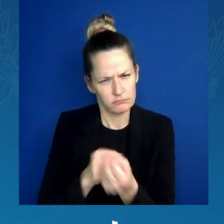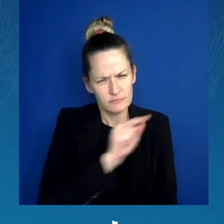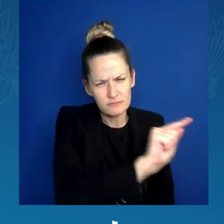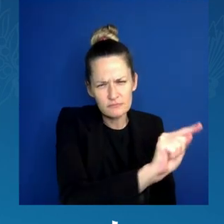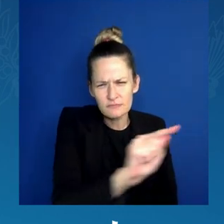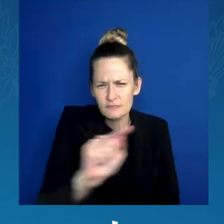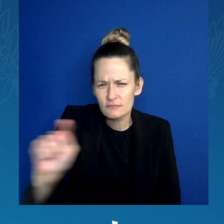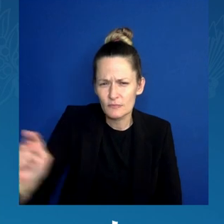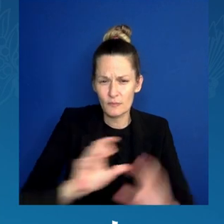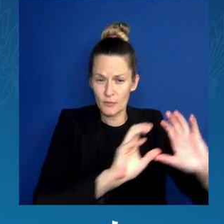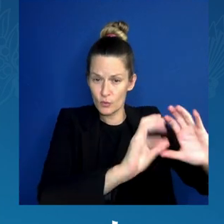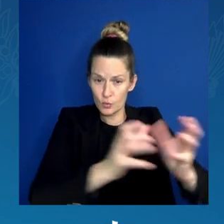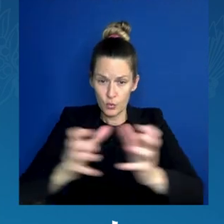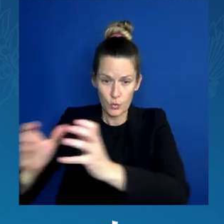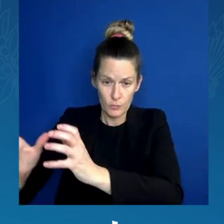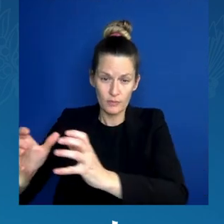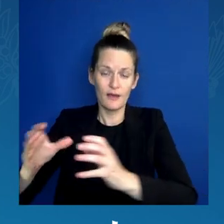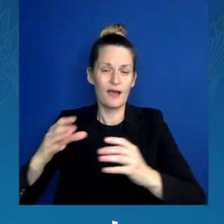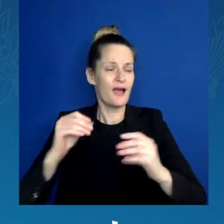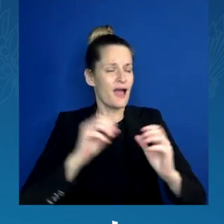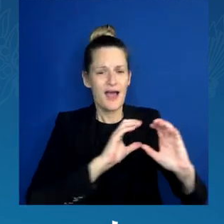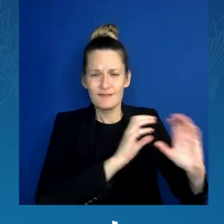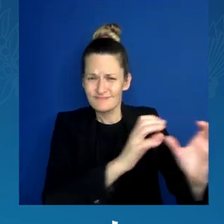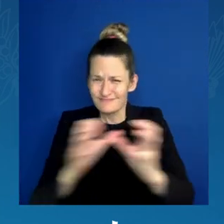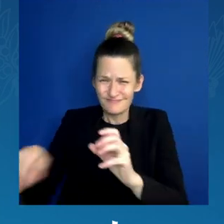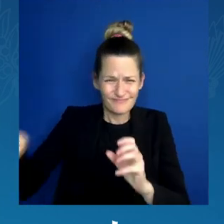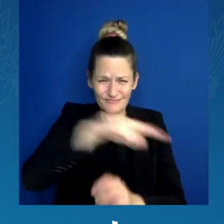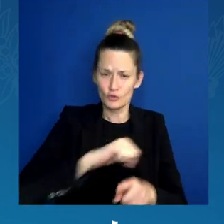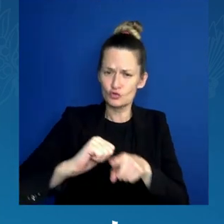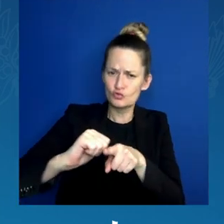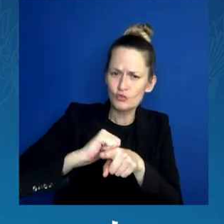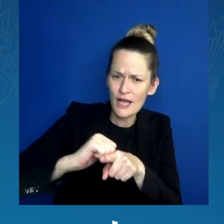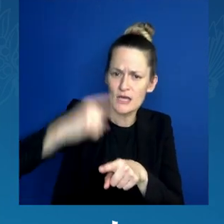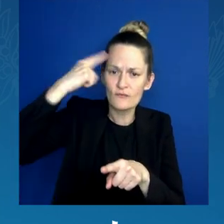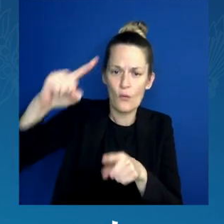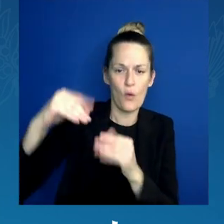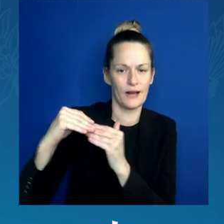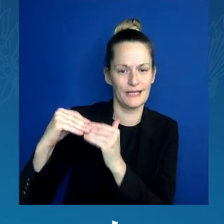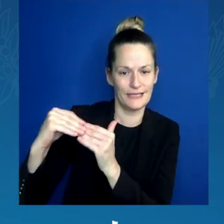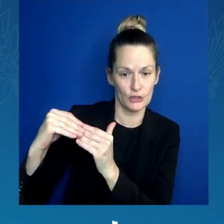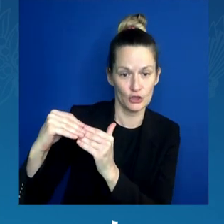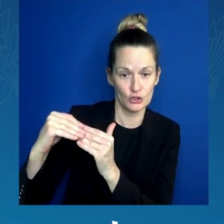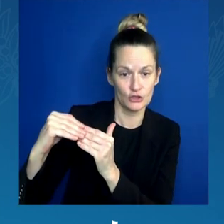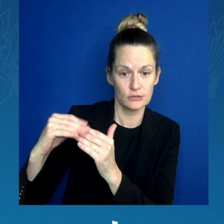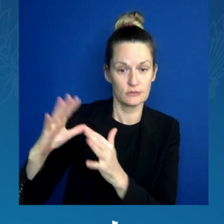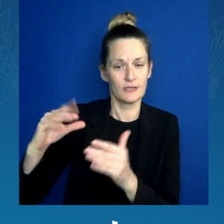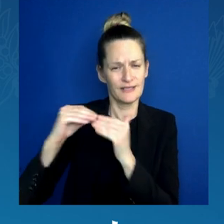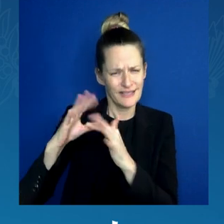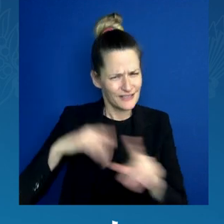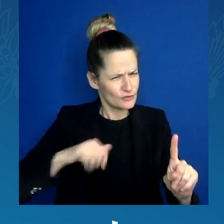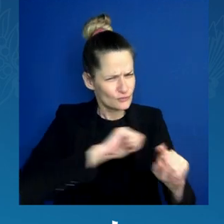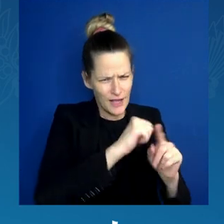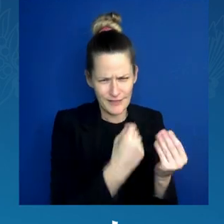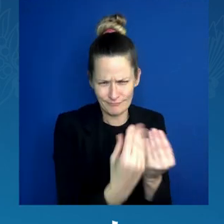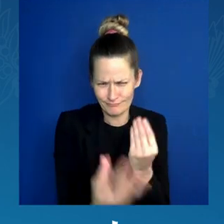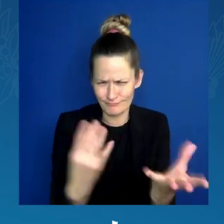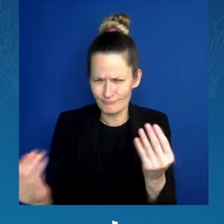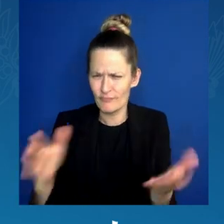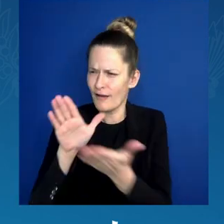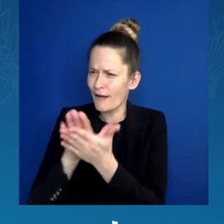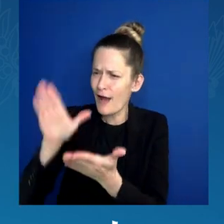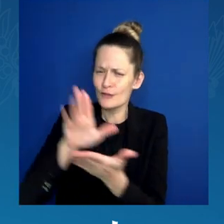by investing in you and those schools. I know that some of you will attend an